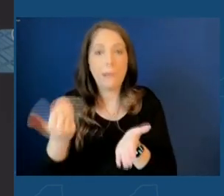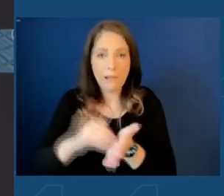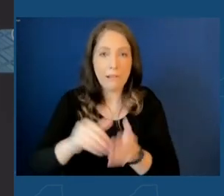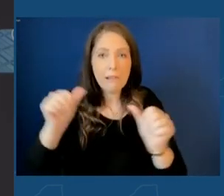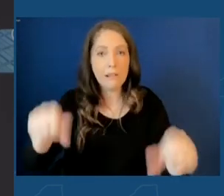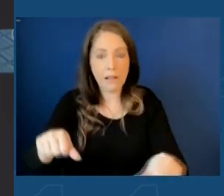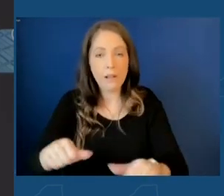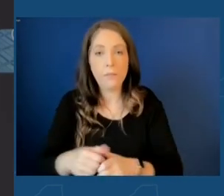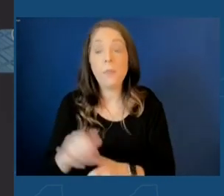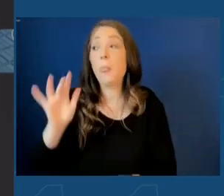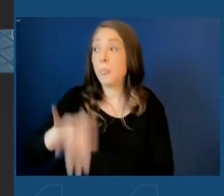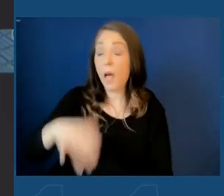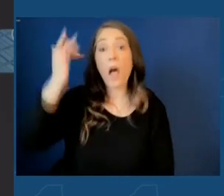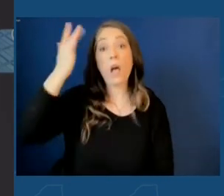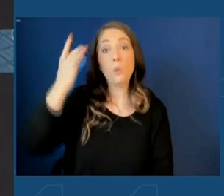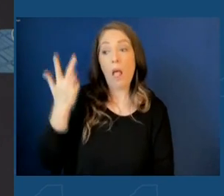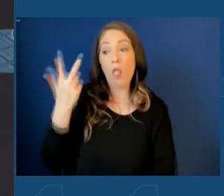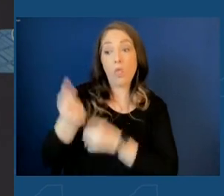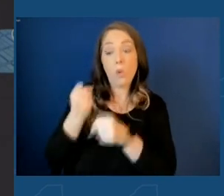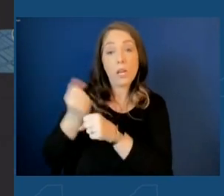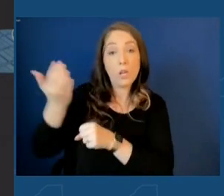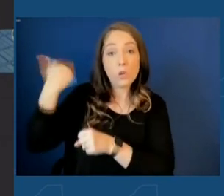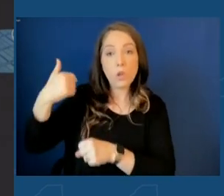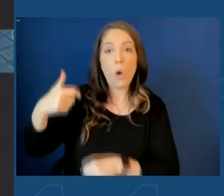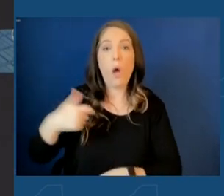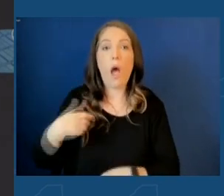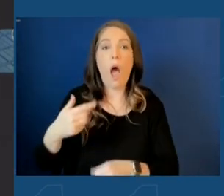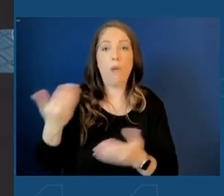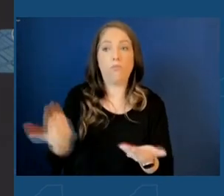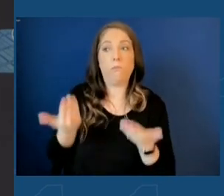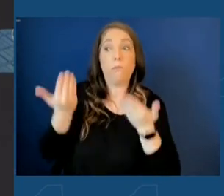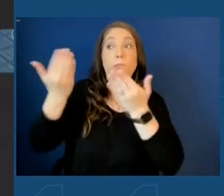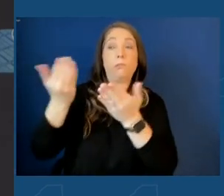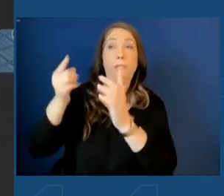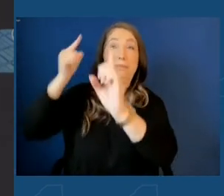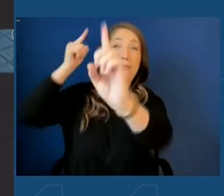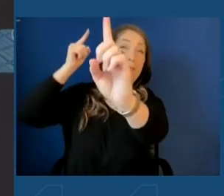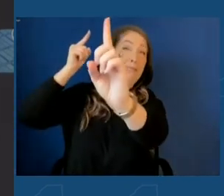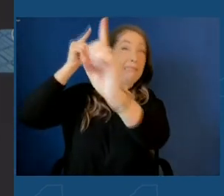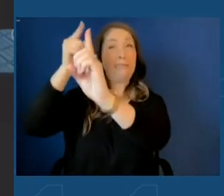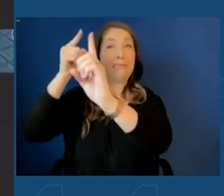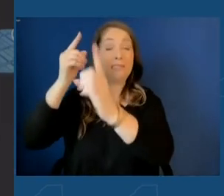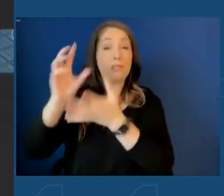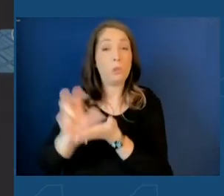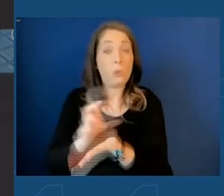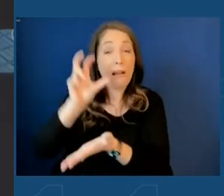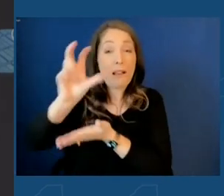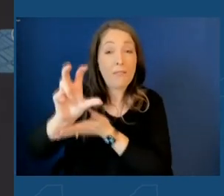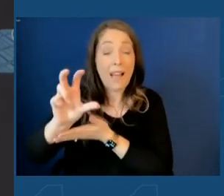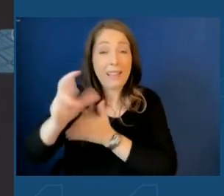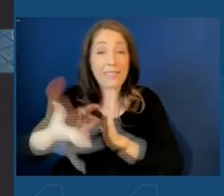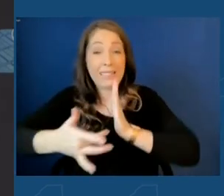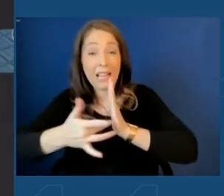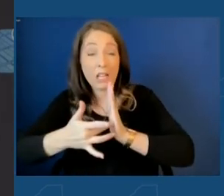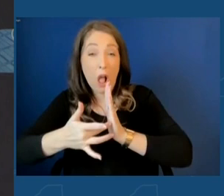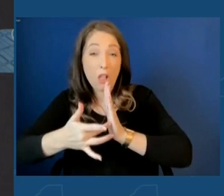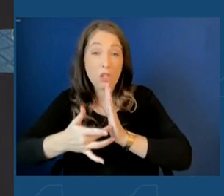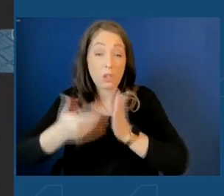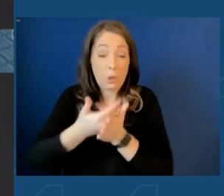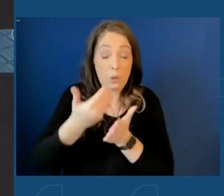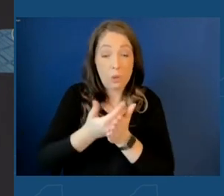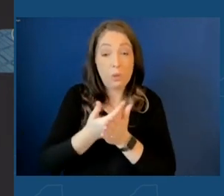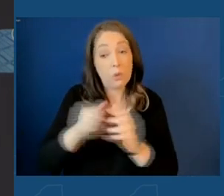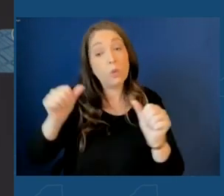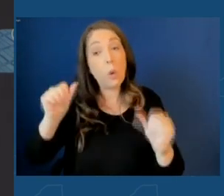ago, I proposed a, quote, moonshot to invest in cutting-edge tech like semiconductors so we could out-compete